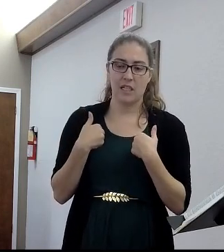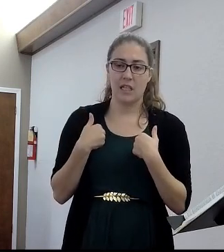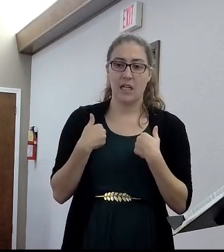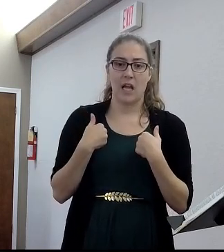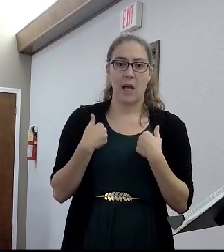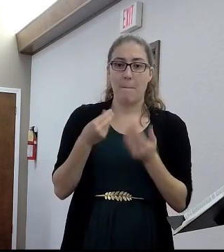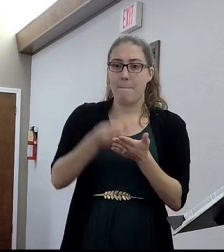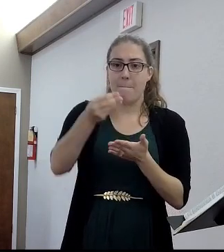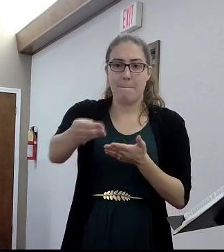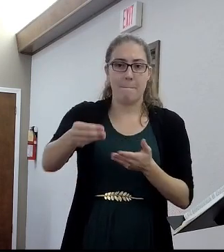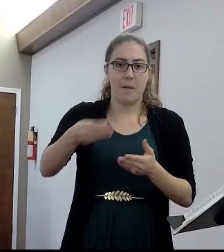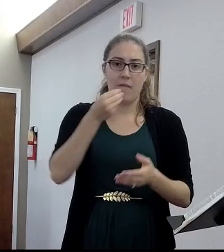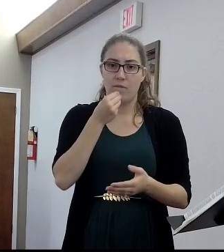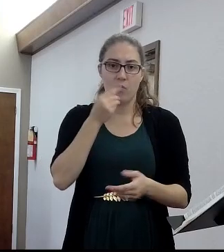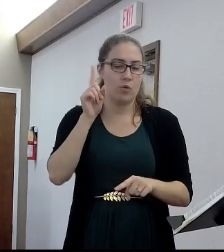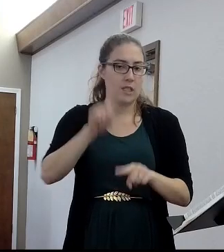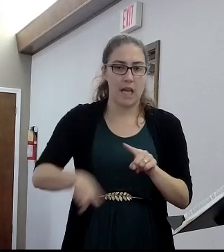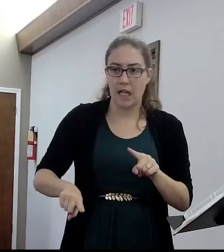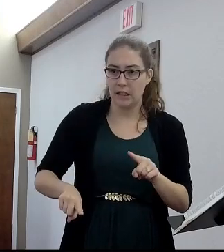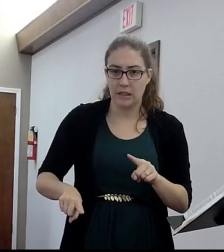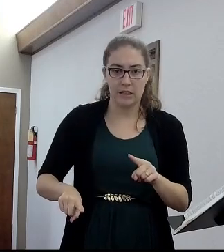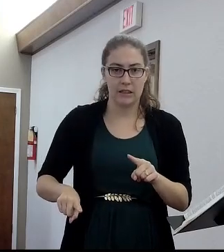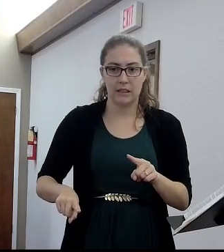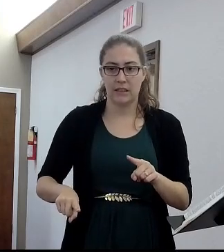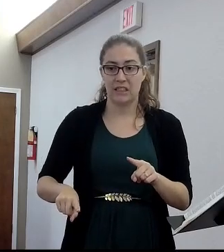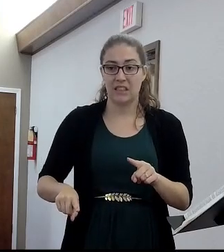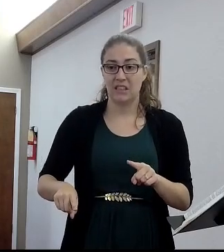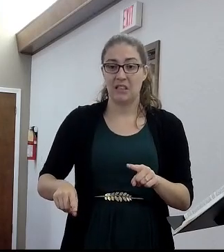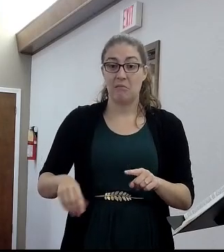And dead men, I'm not going to help them in times of need.